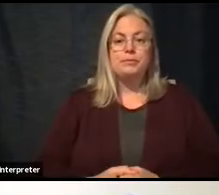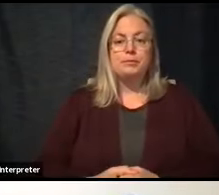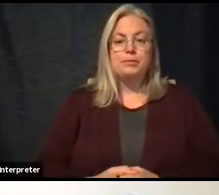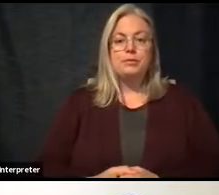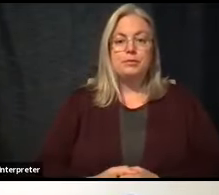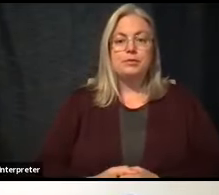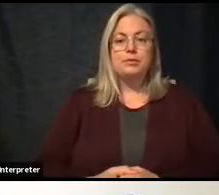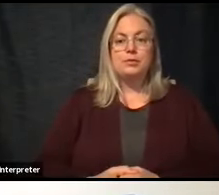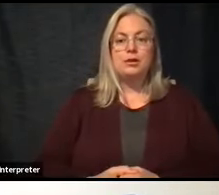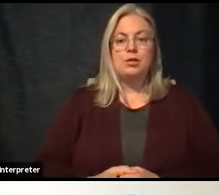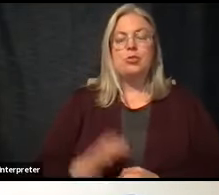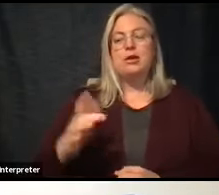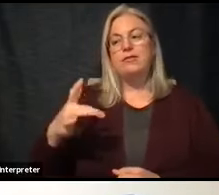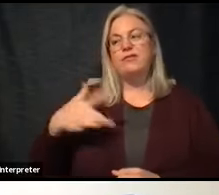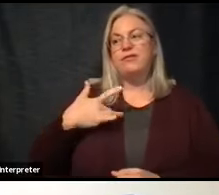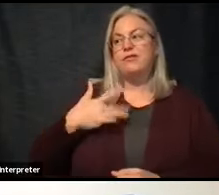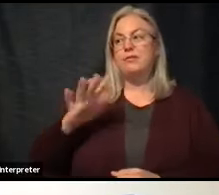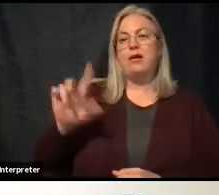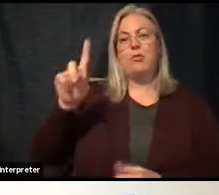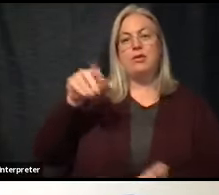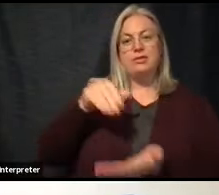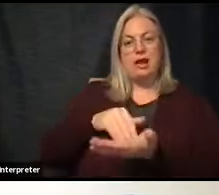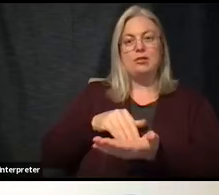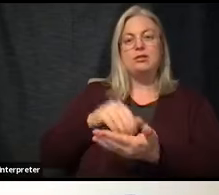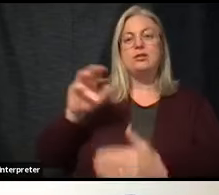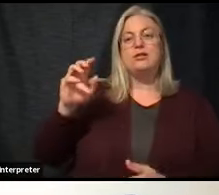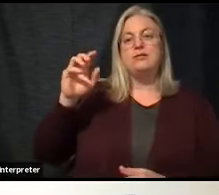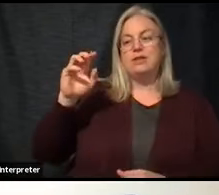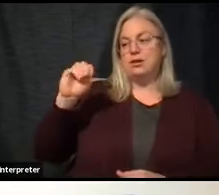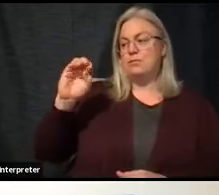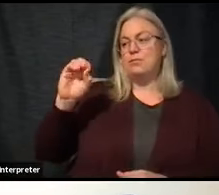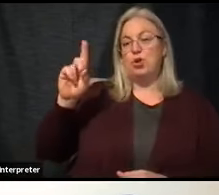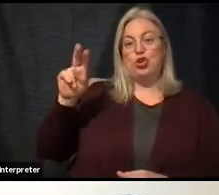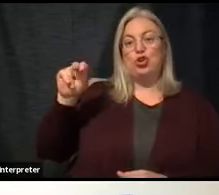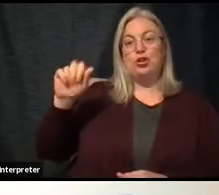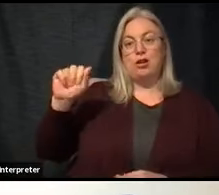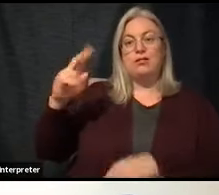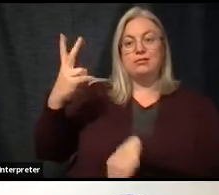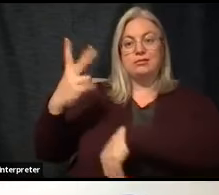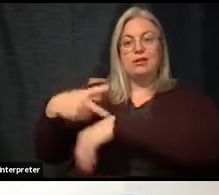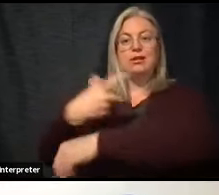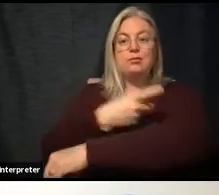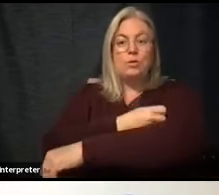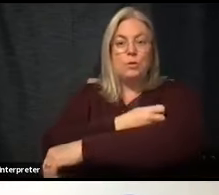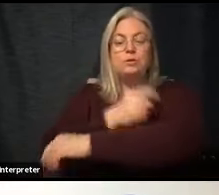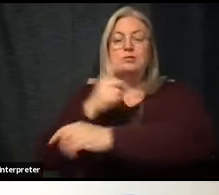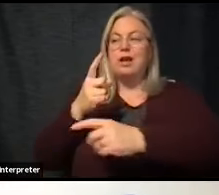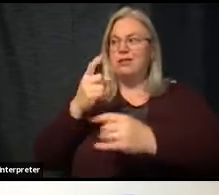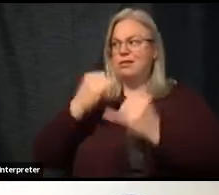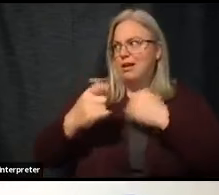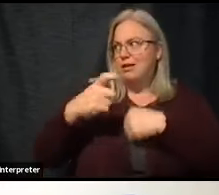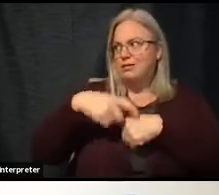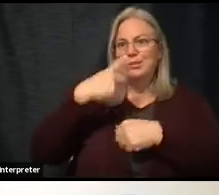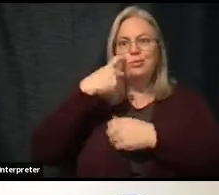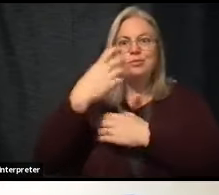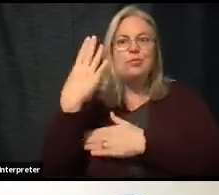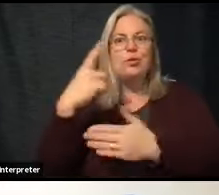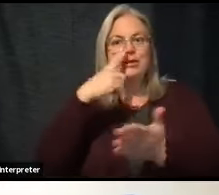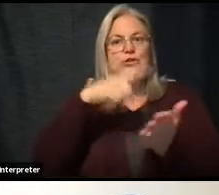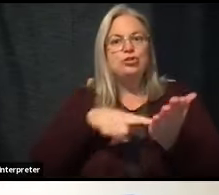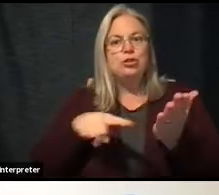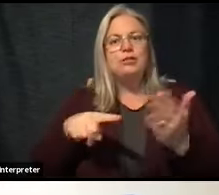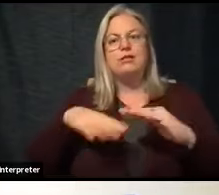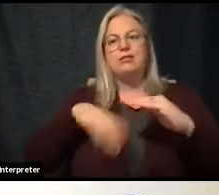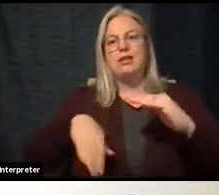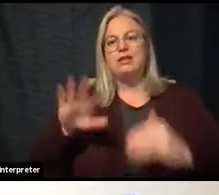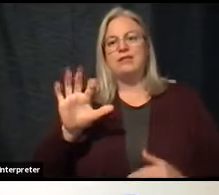about 1,000 appointments for Moderna doses. And last time I checked this morning, we had less